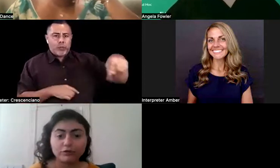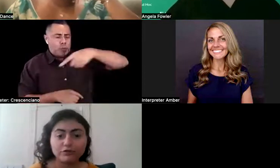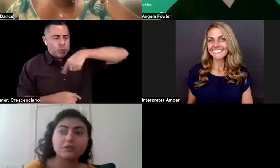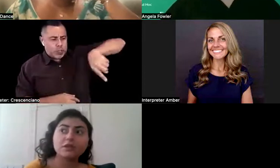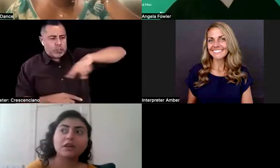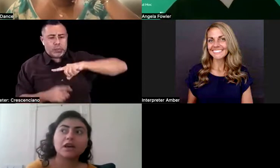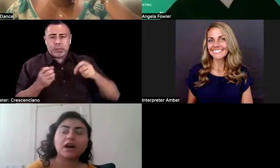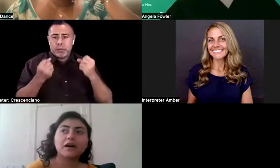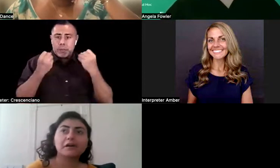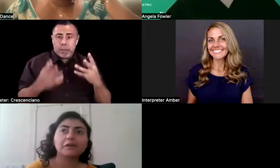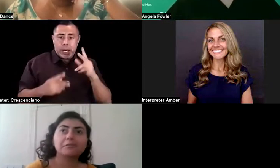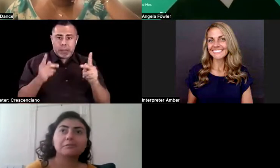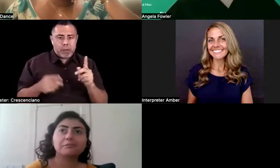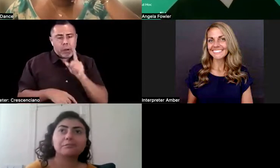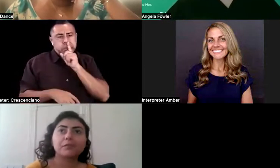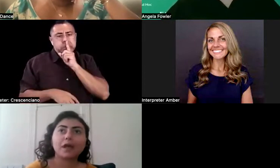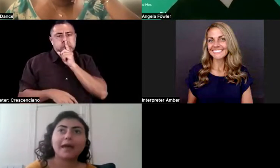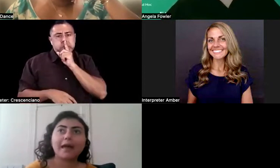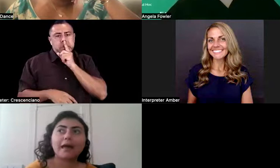folks, um,